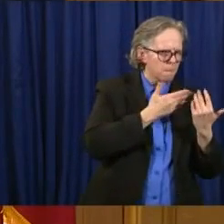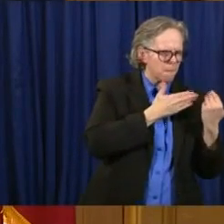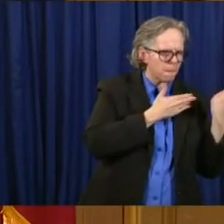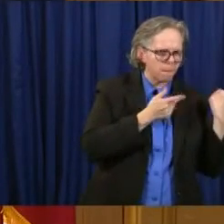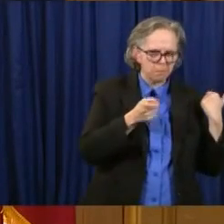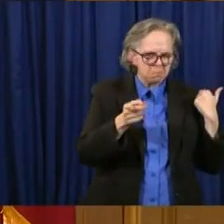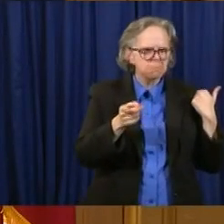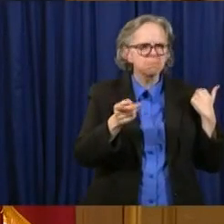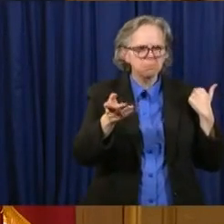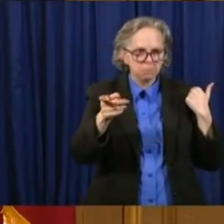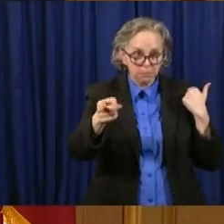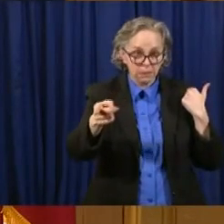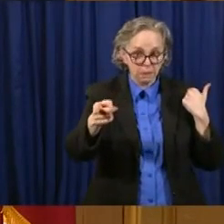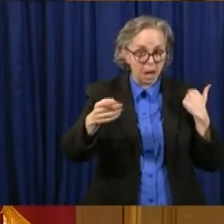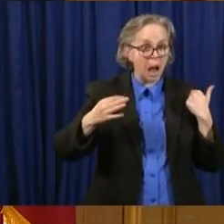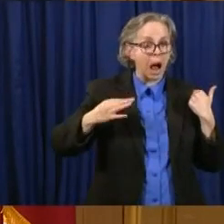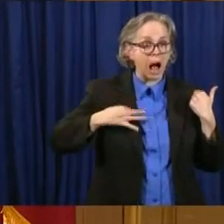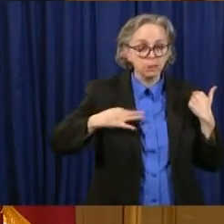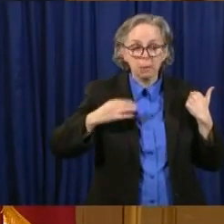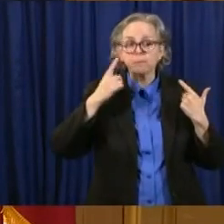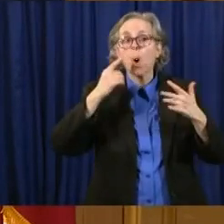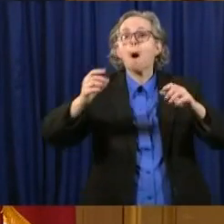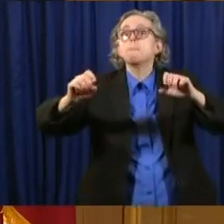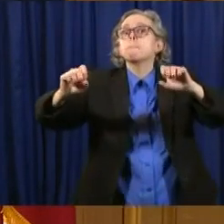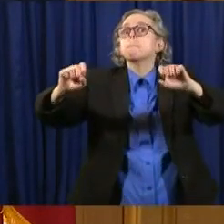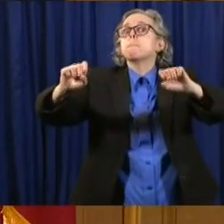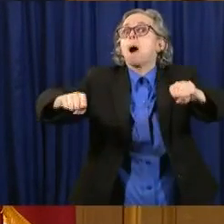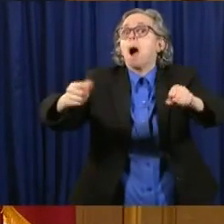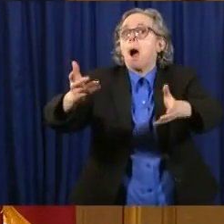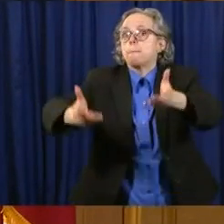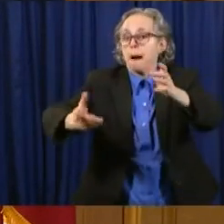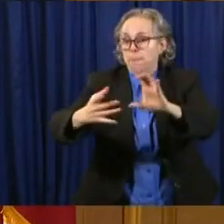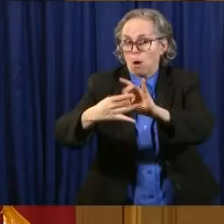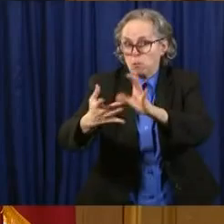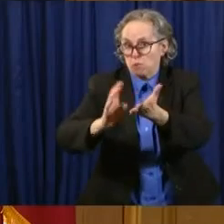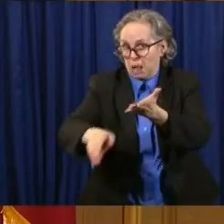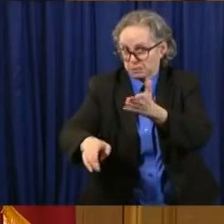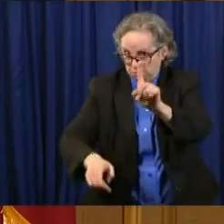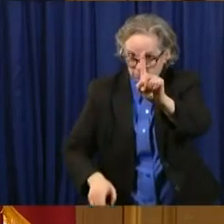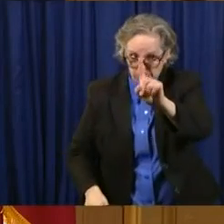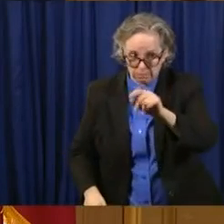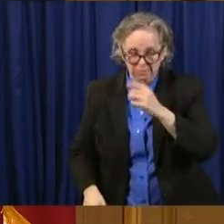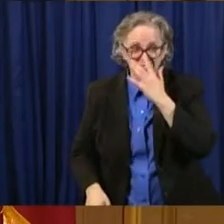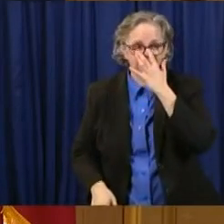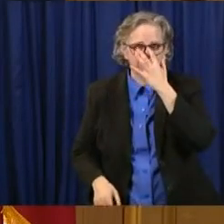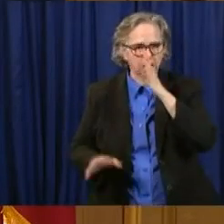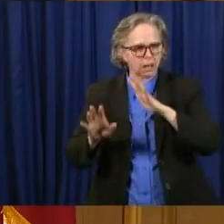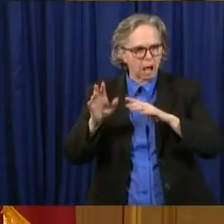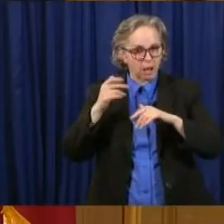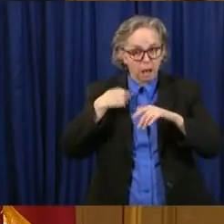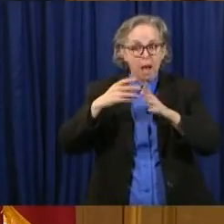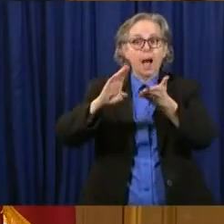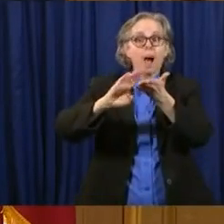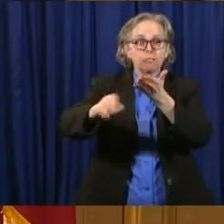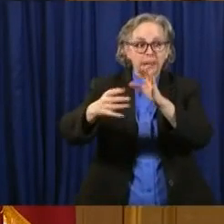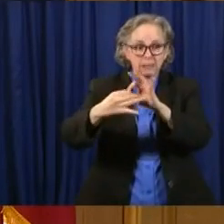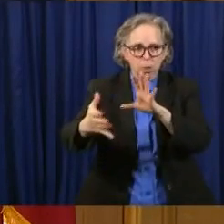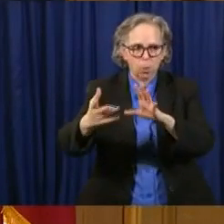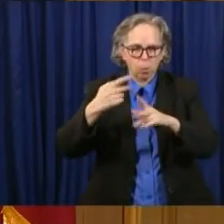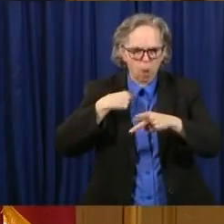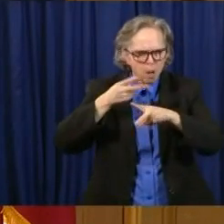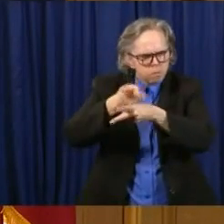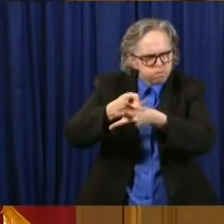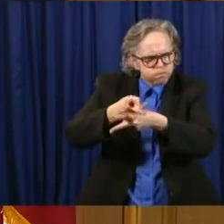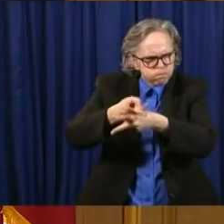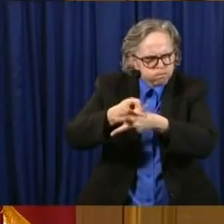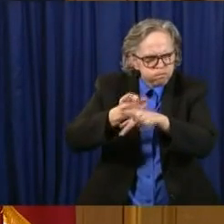know, they're going to be under some supervision. And when they complete their total sentence, depending on what they're in there